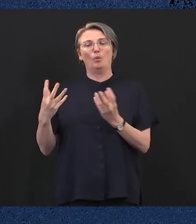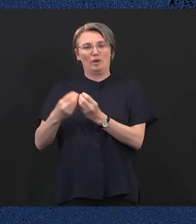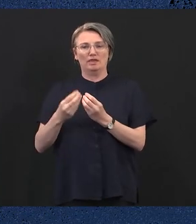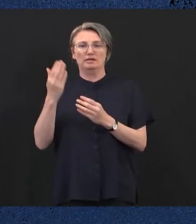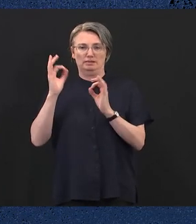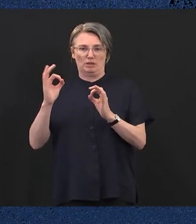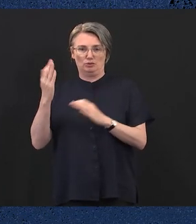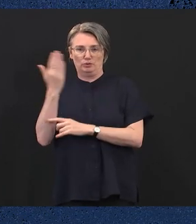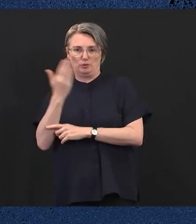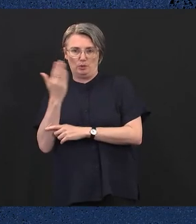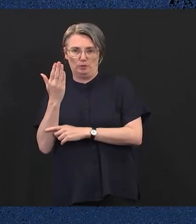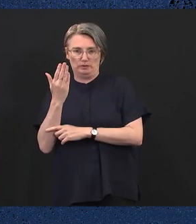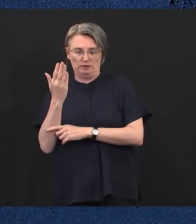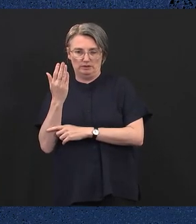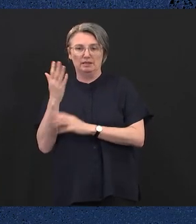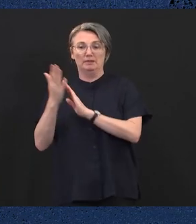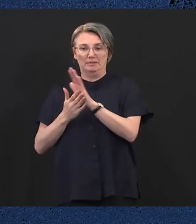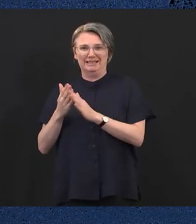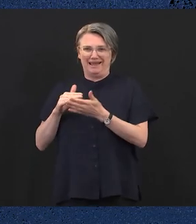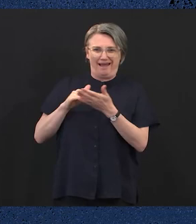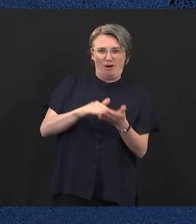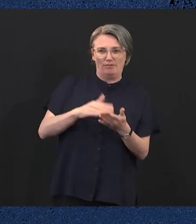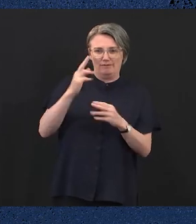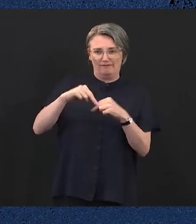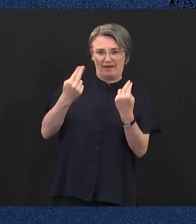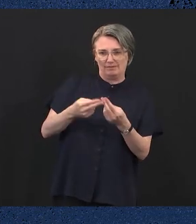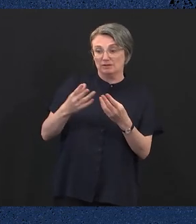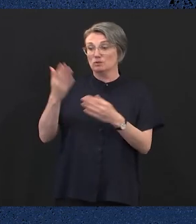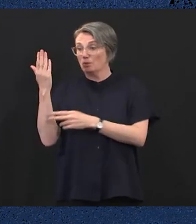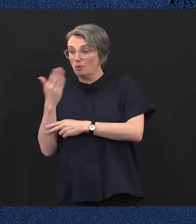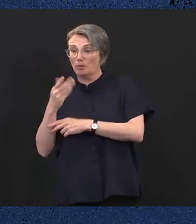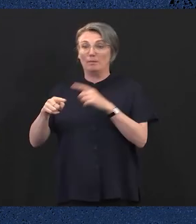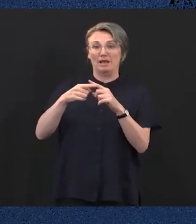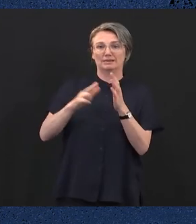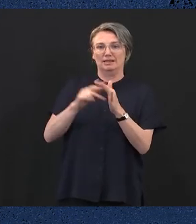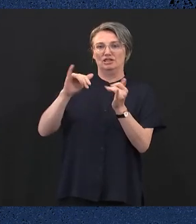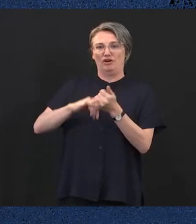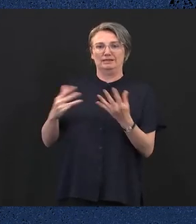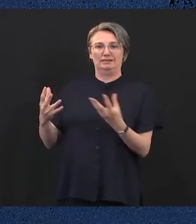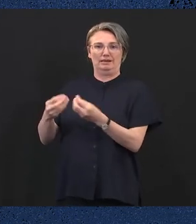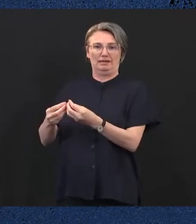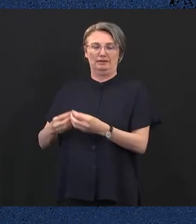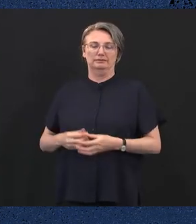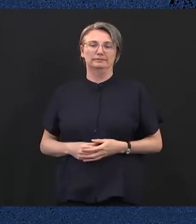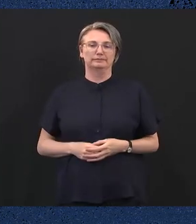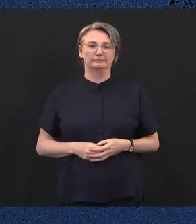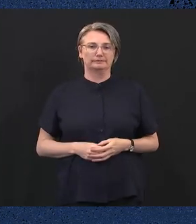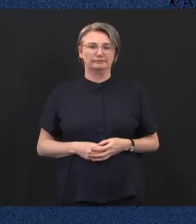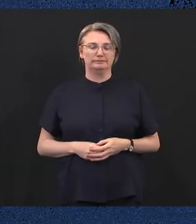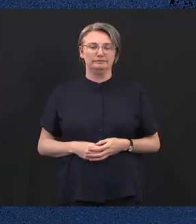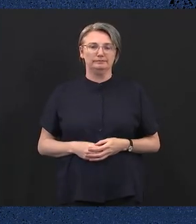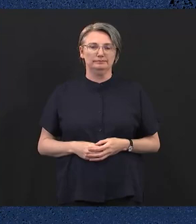for families to help them navigate the NDIS system. The government's expansive package will also